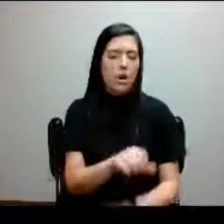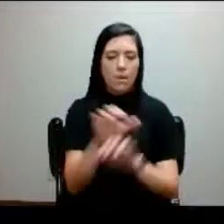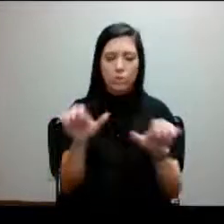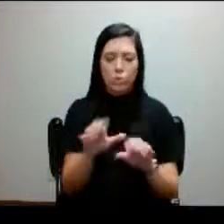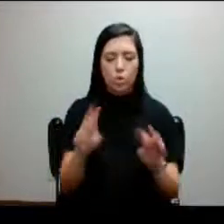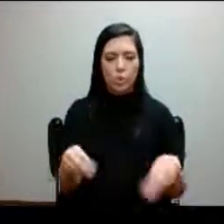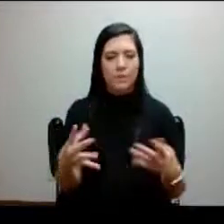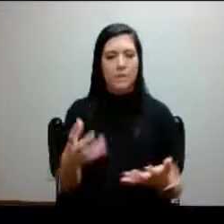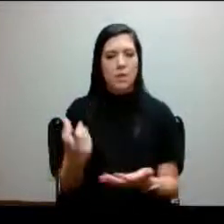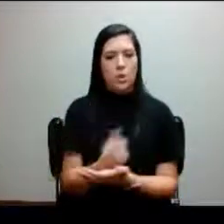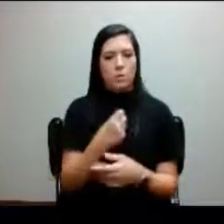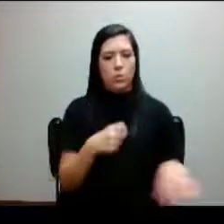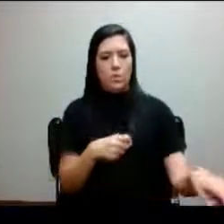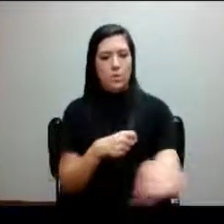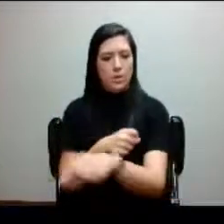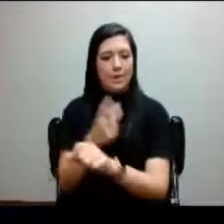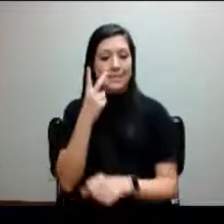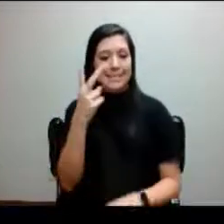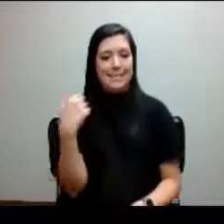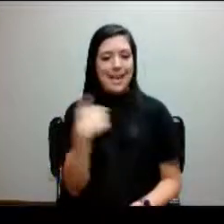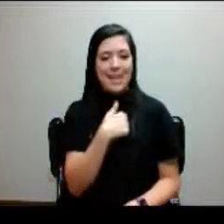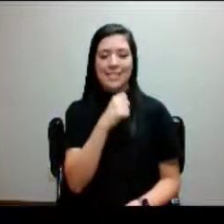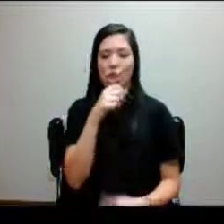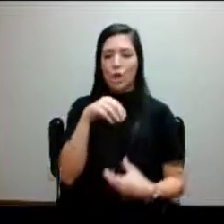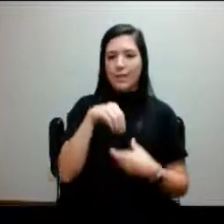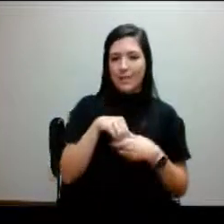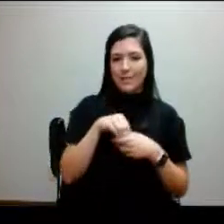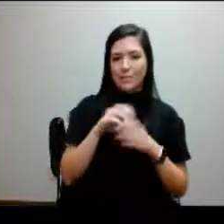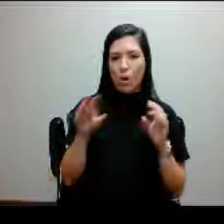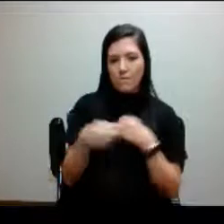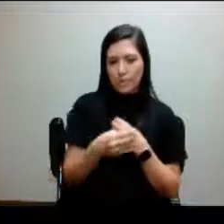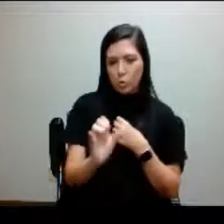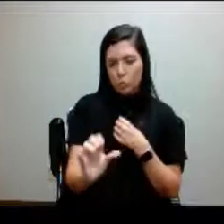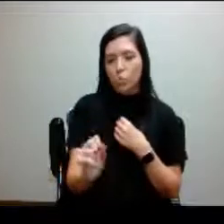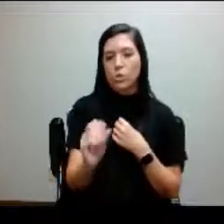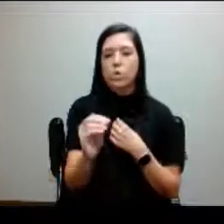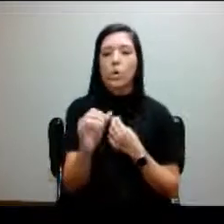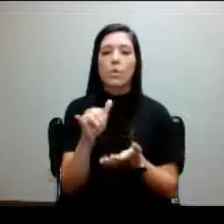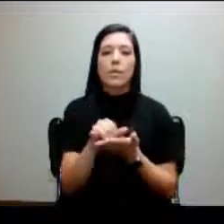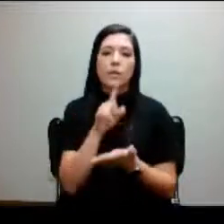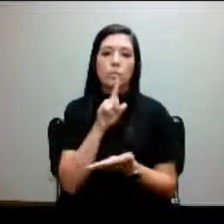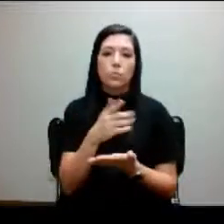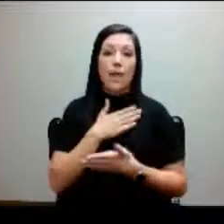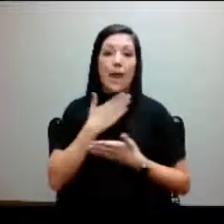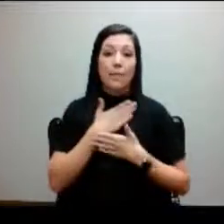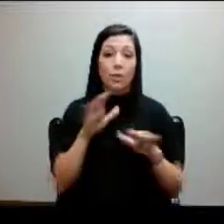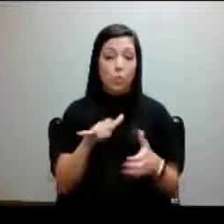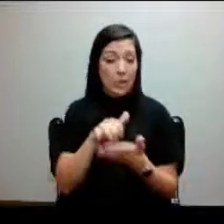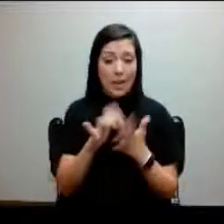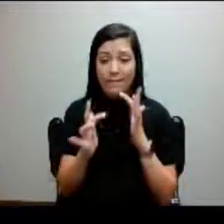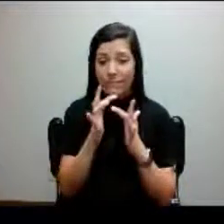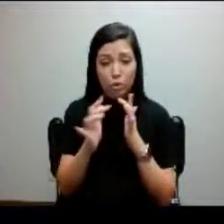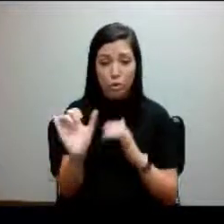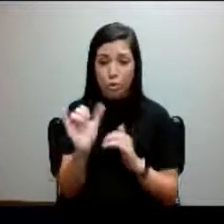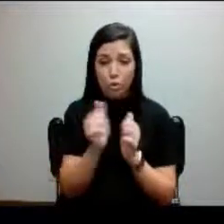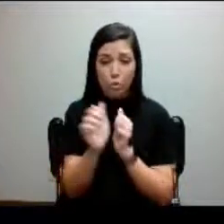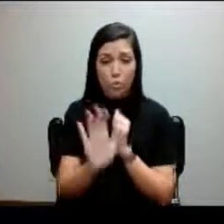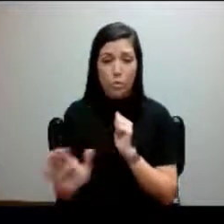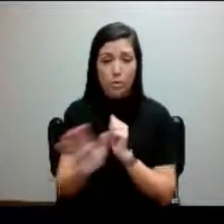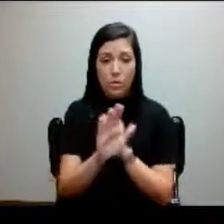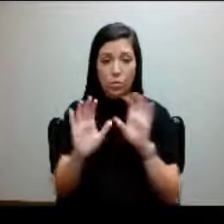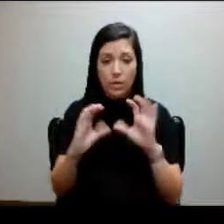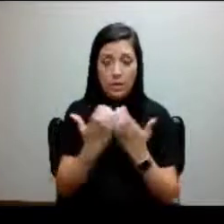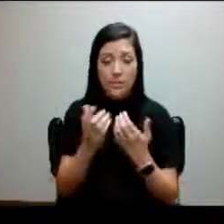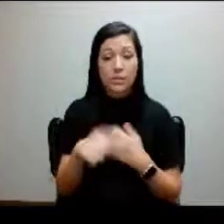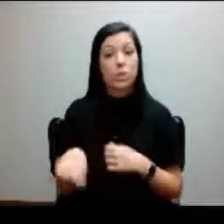opportunity to see us outside of our class as well. So we're really happy to do that even virtually with your classes. You as a